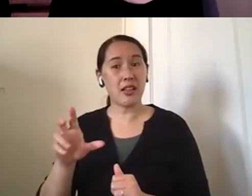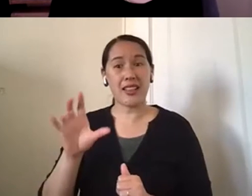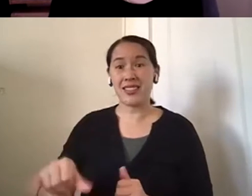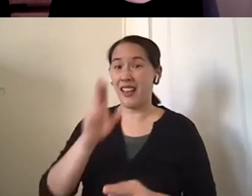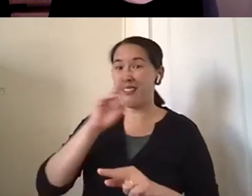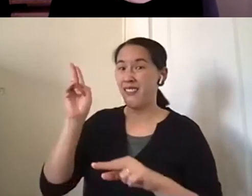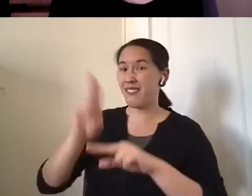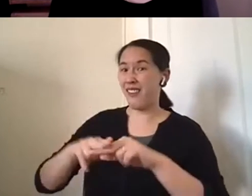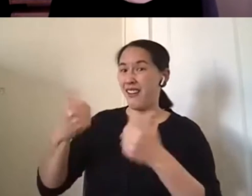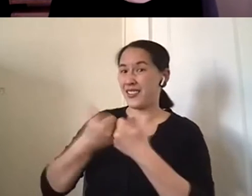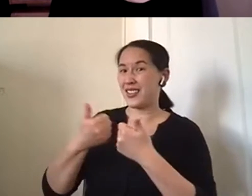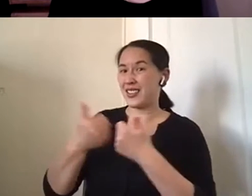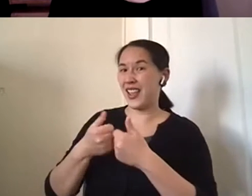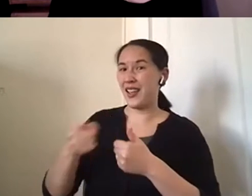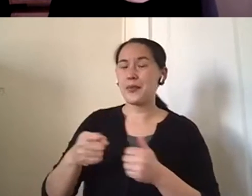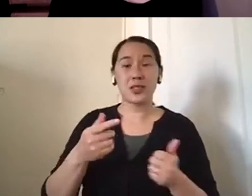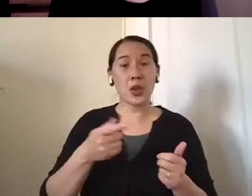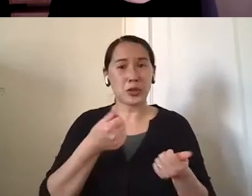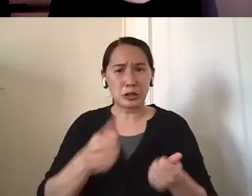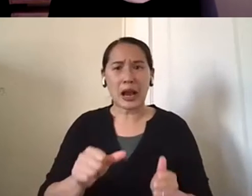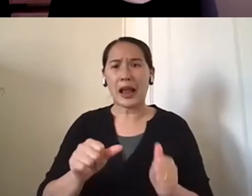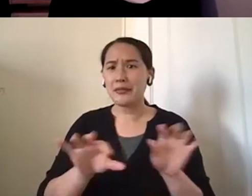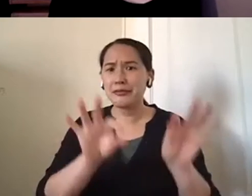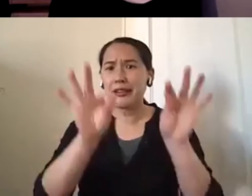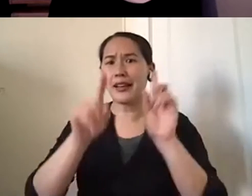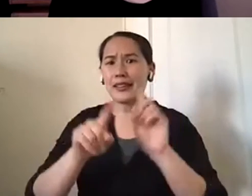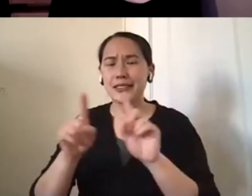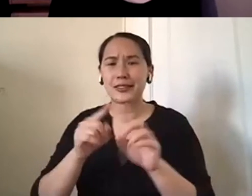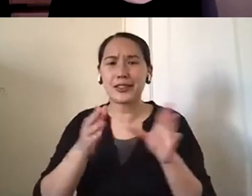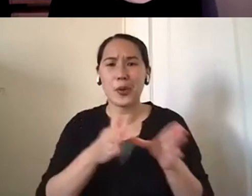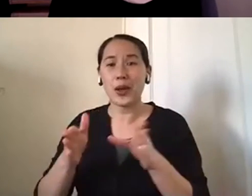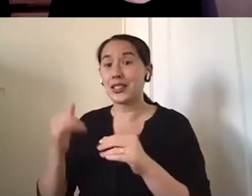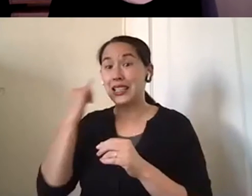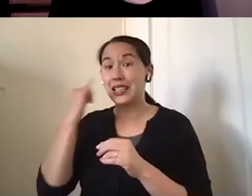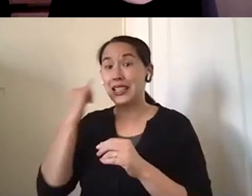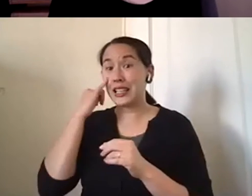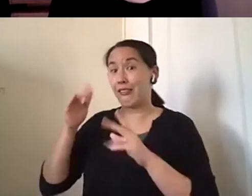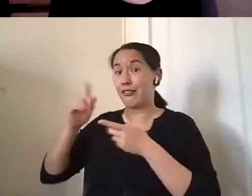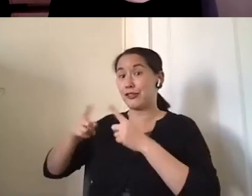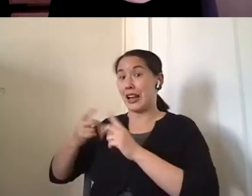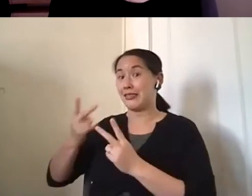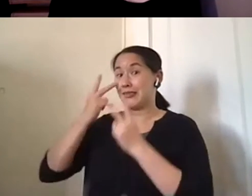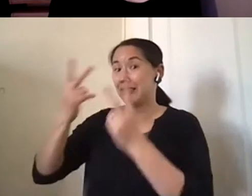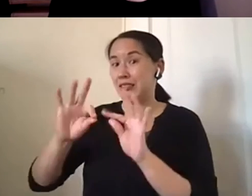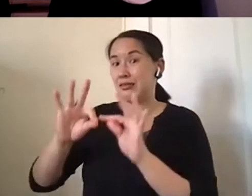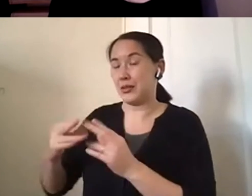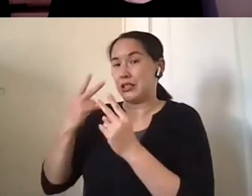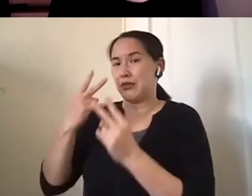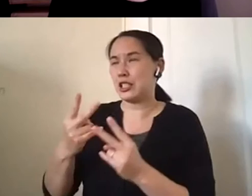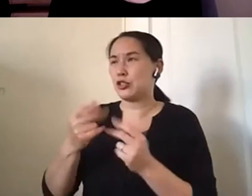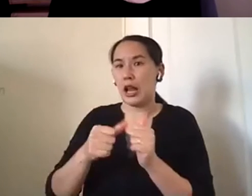great. So she always tried to find ways where if someone did come visit, how they would be able to engage with her husband.